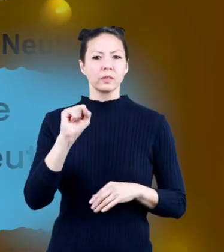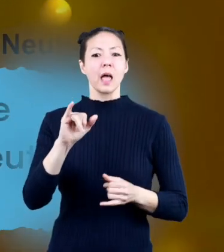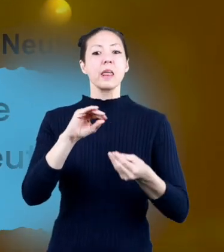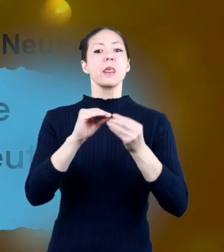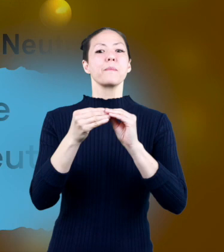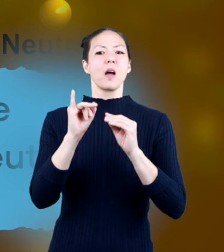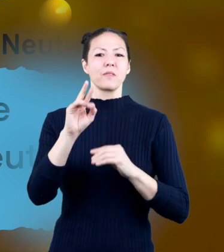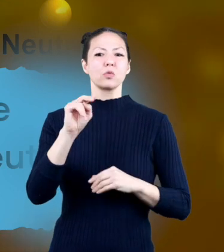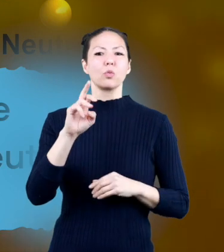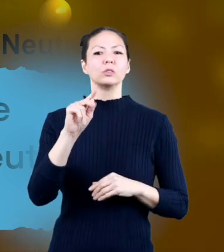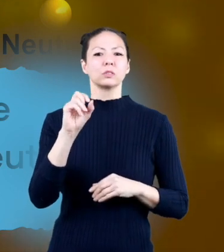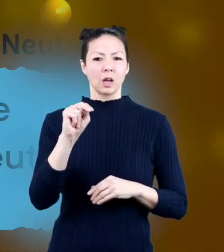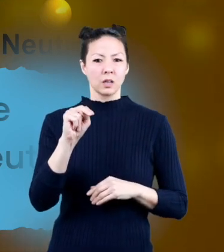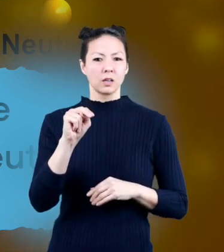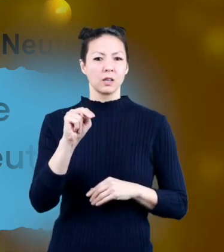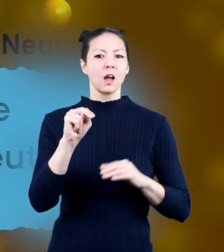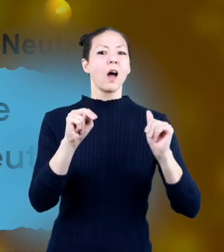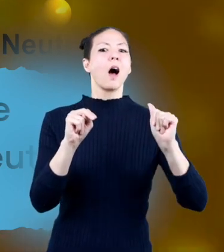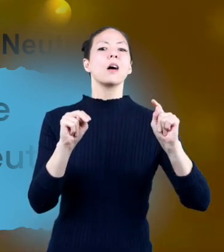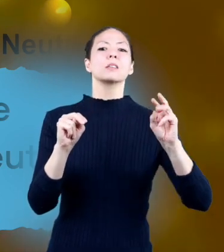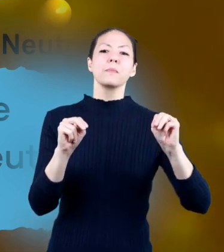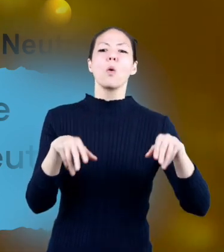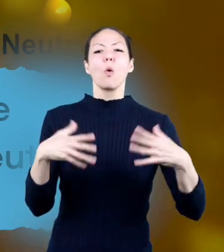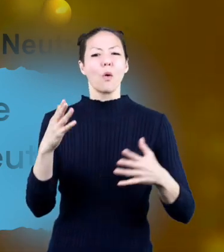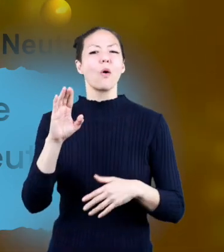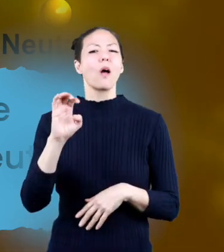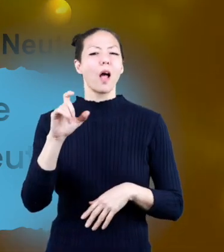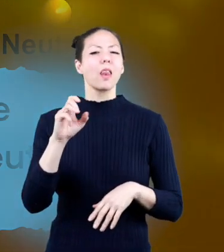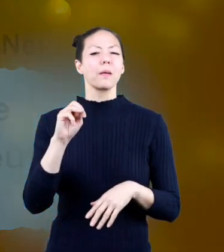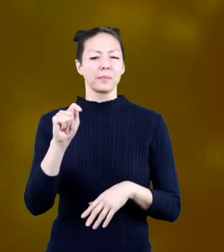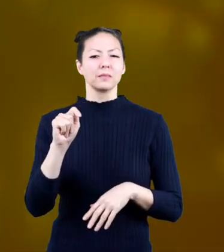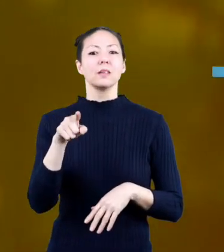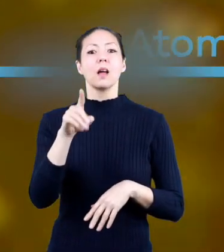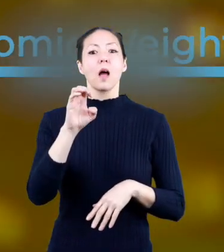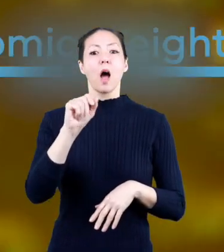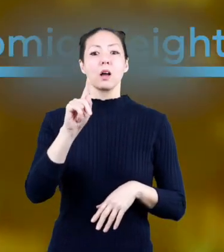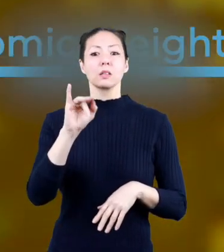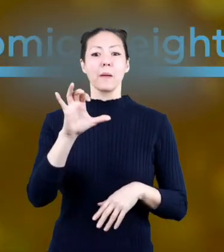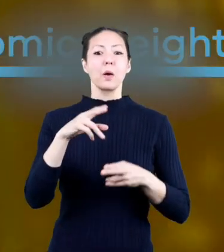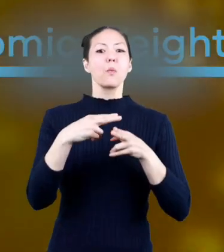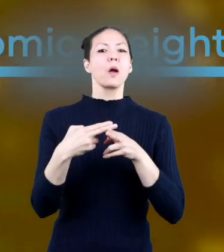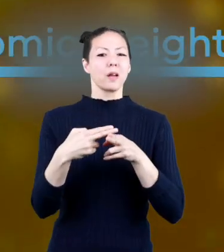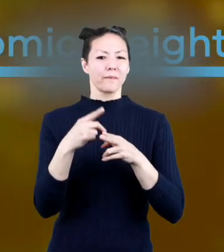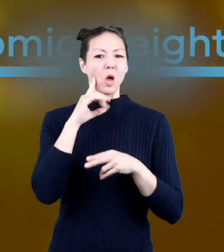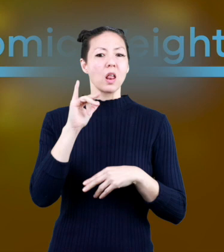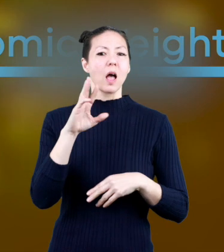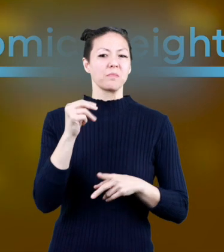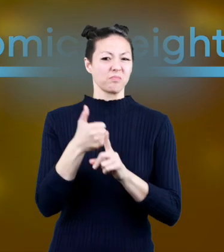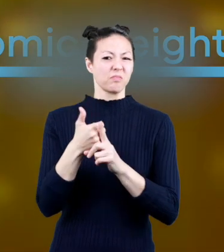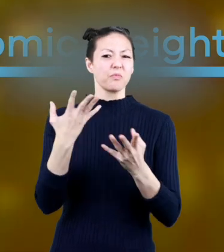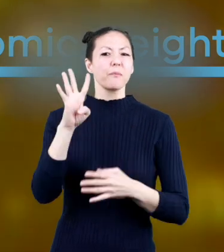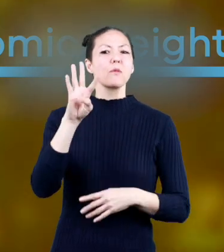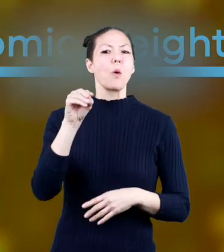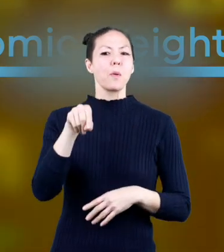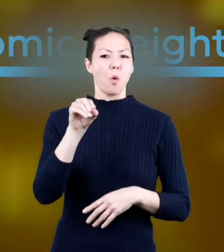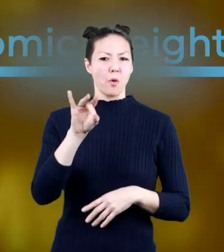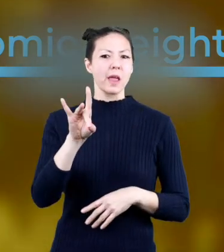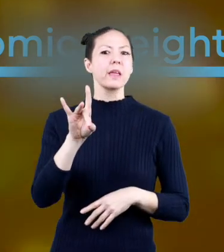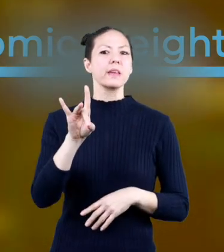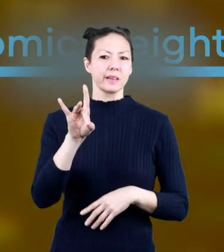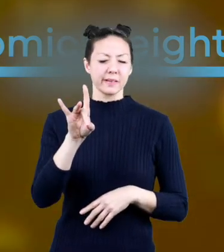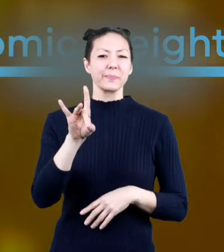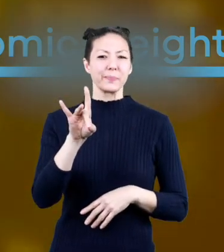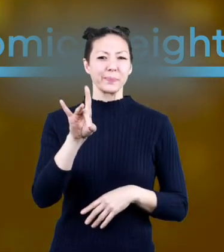and the number of neutrons in an atom or element the atomic weight for calcium is 40